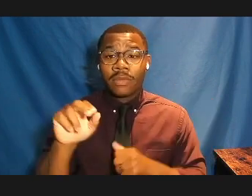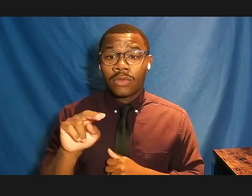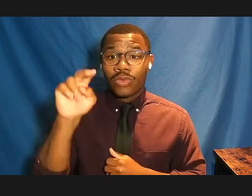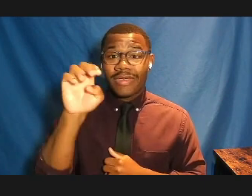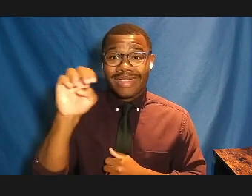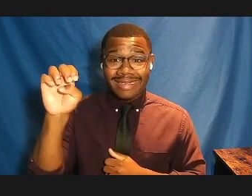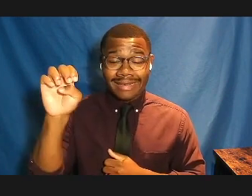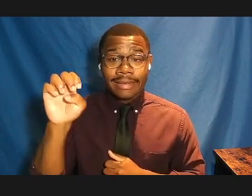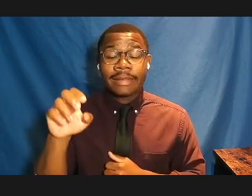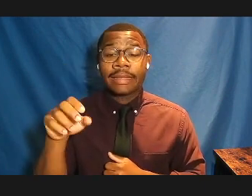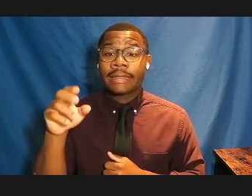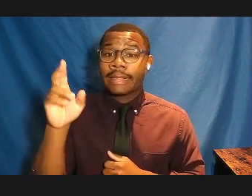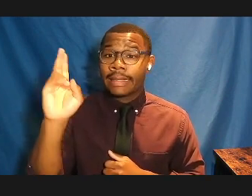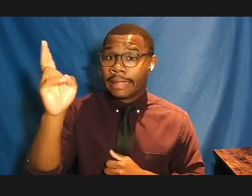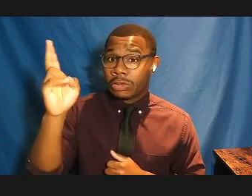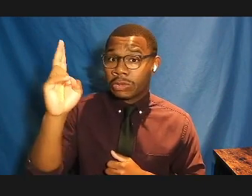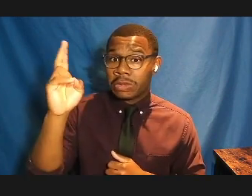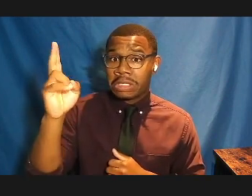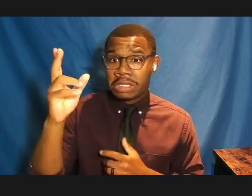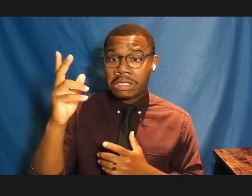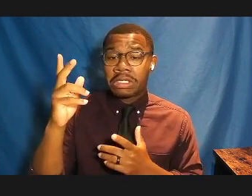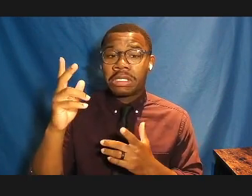for the country, because I don't know.